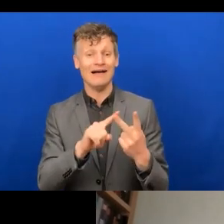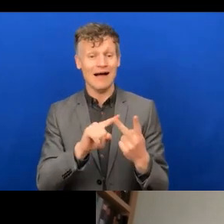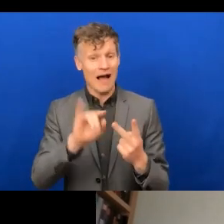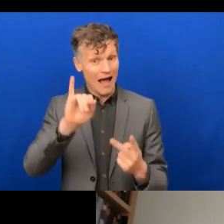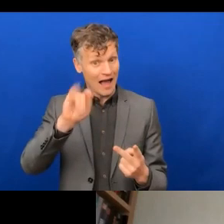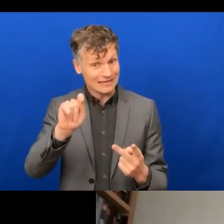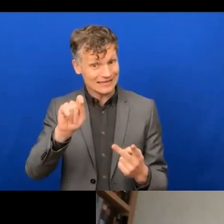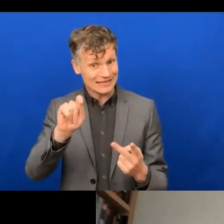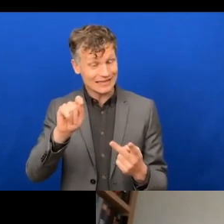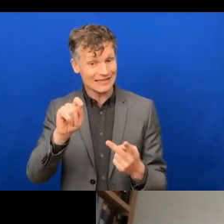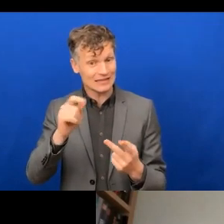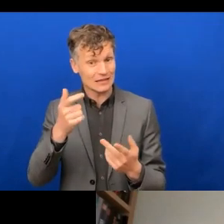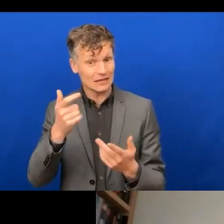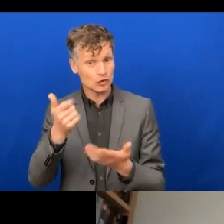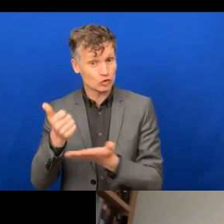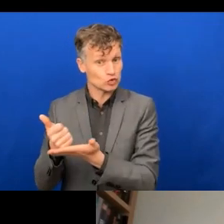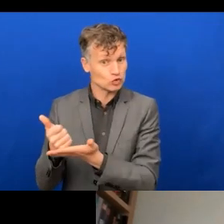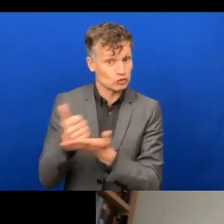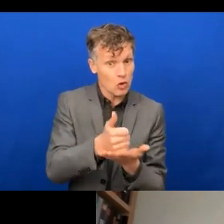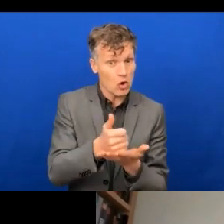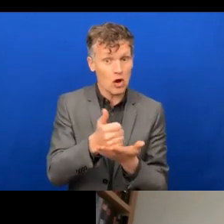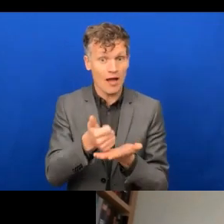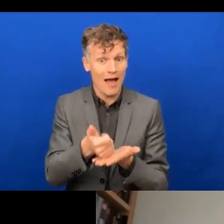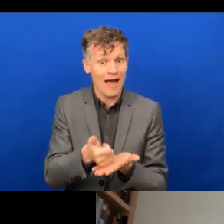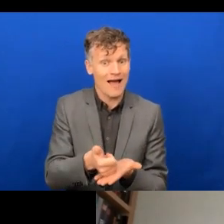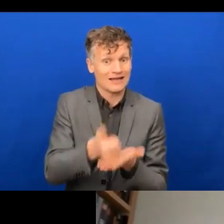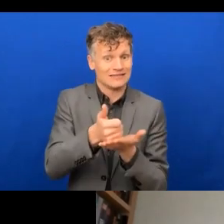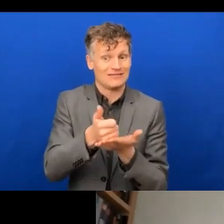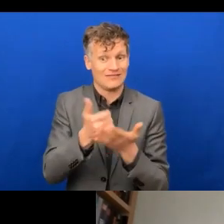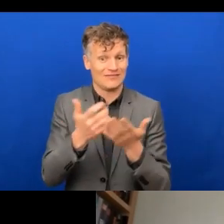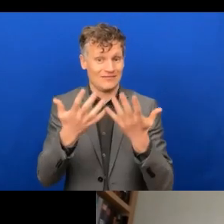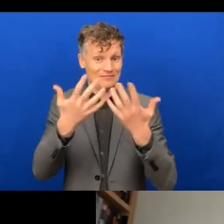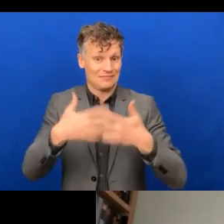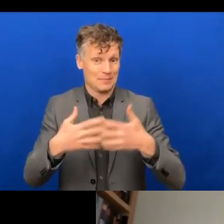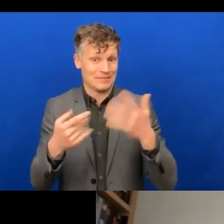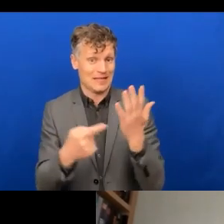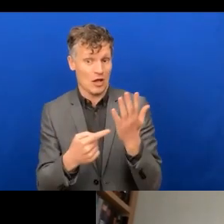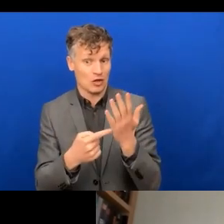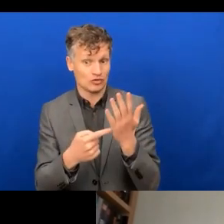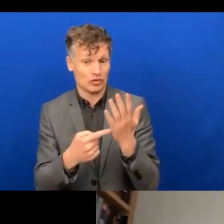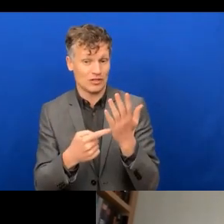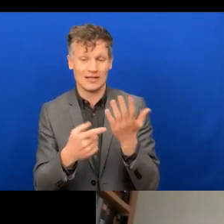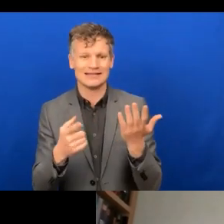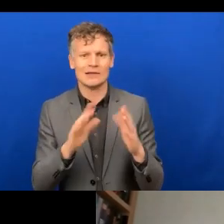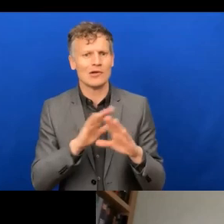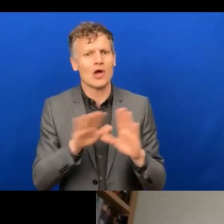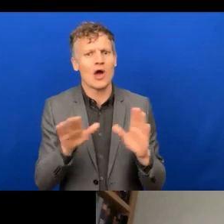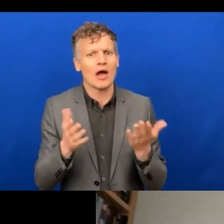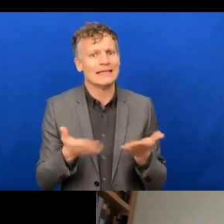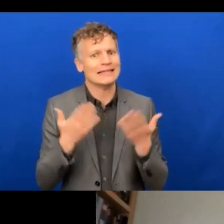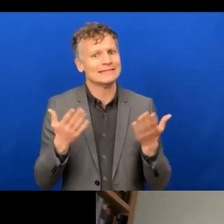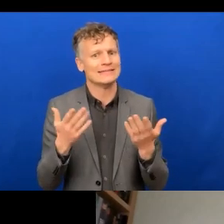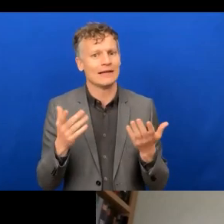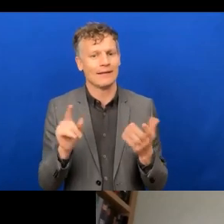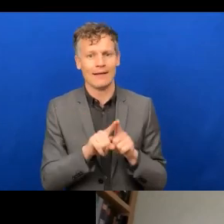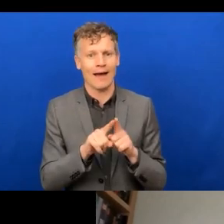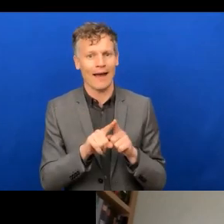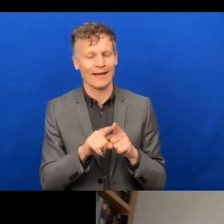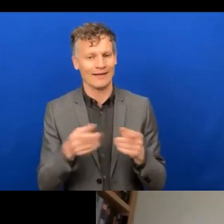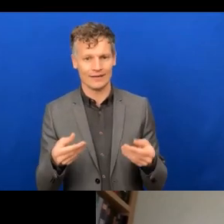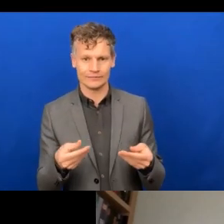technology in an enterprise environment is not as simple as giving it to someone on their home computer,